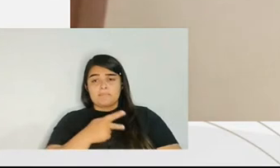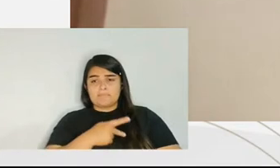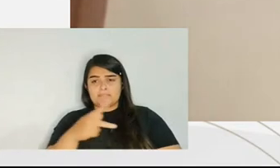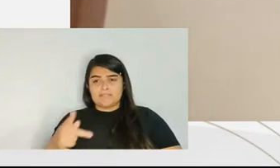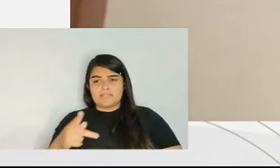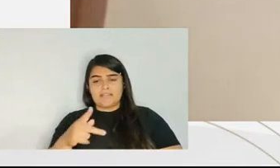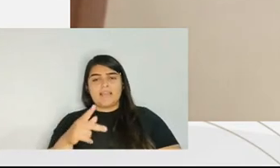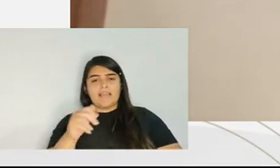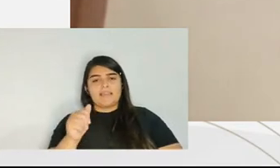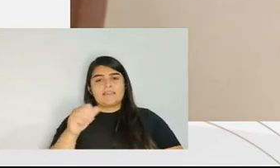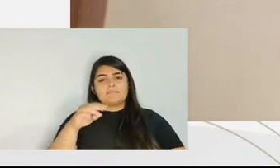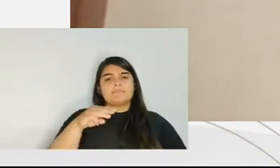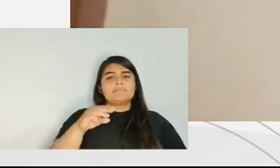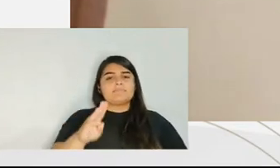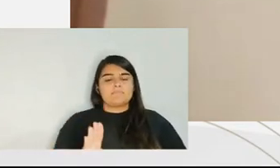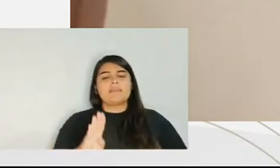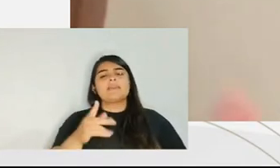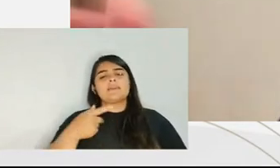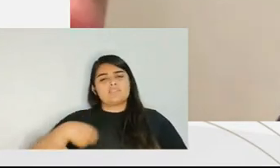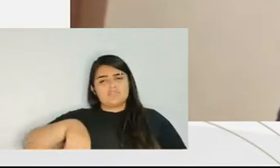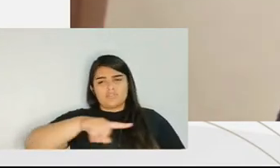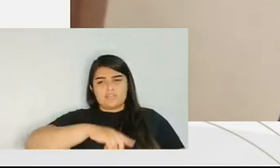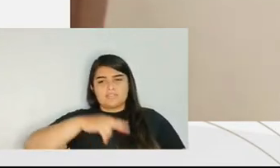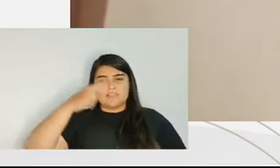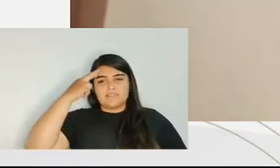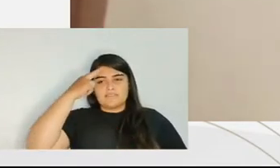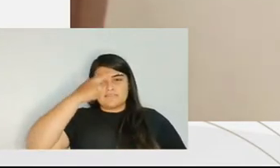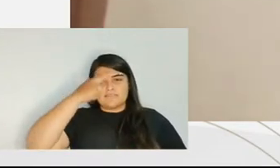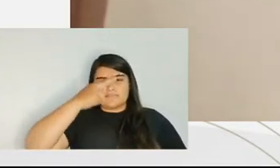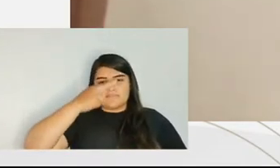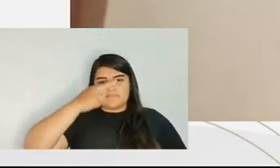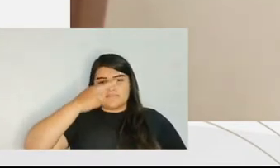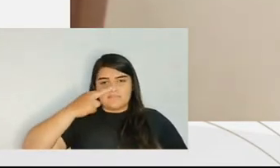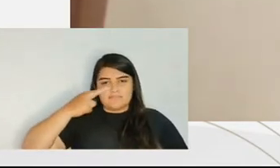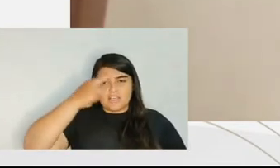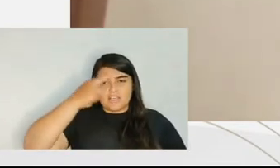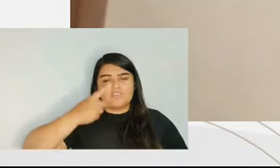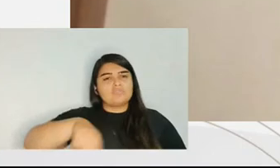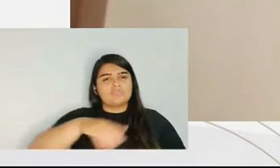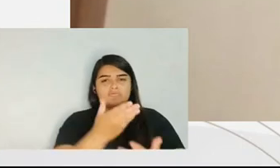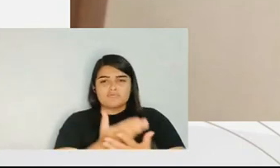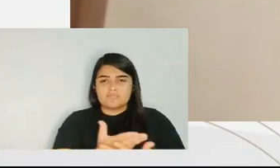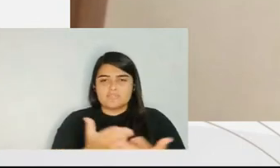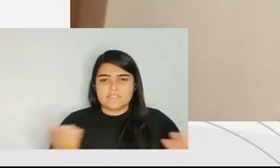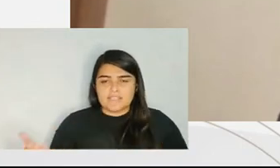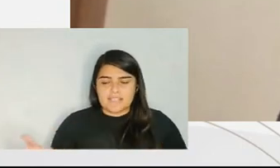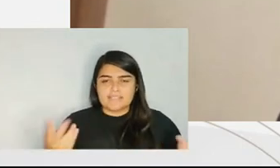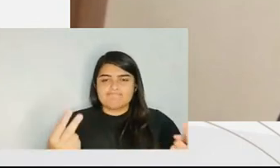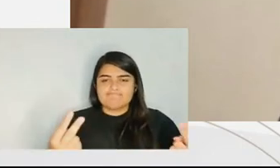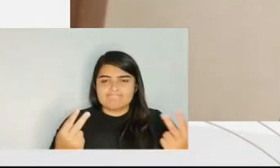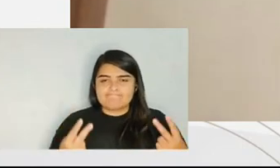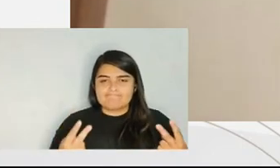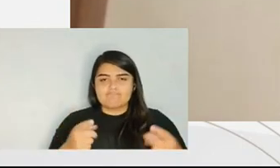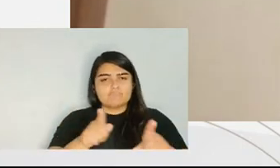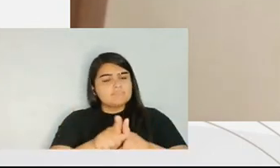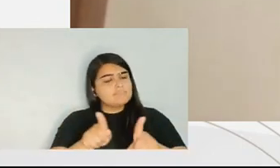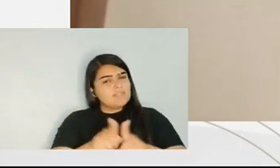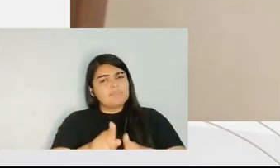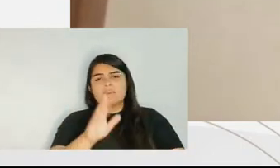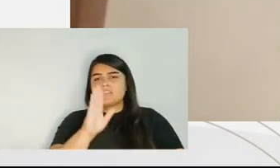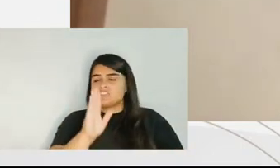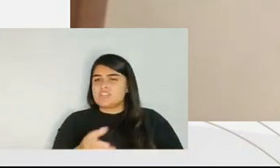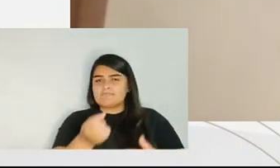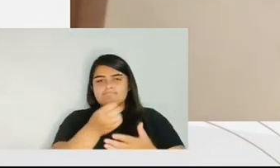our president, some of these issues I would like to bring on for us to think about. And for also everyone who's